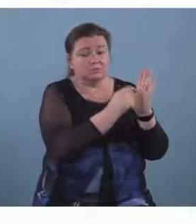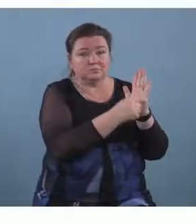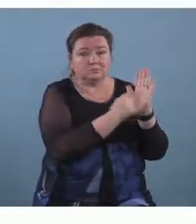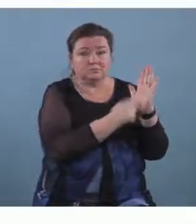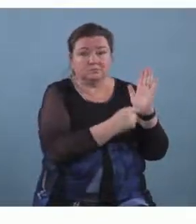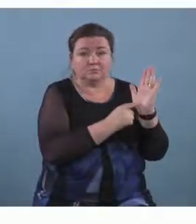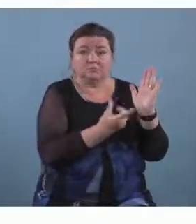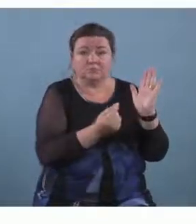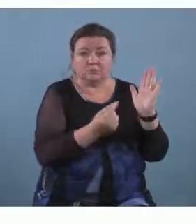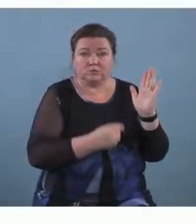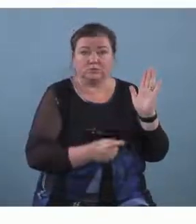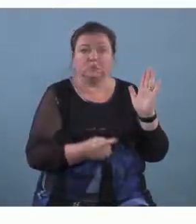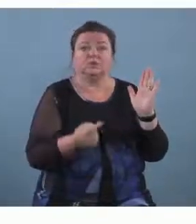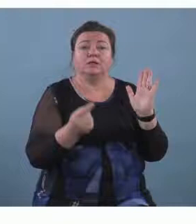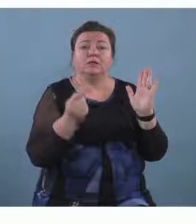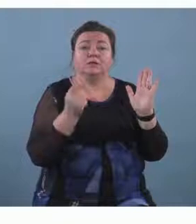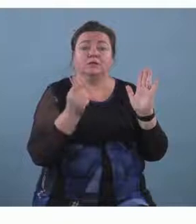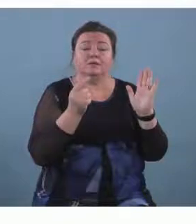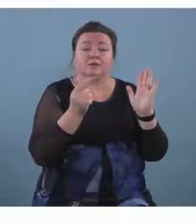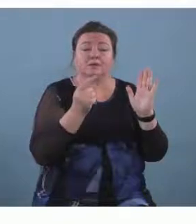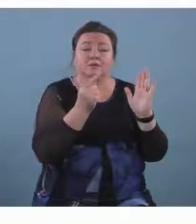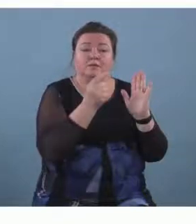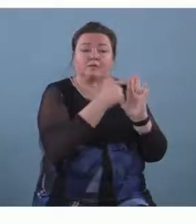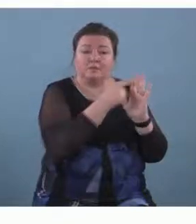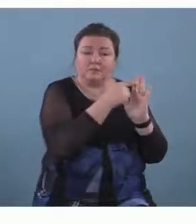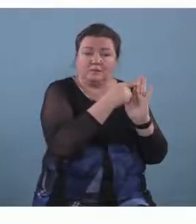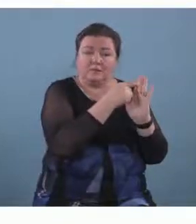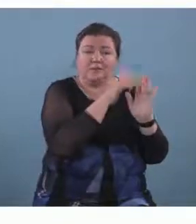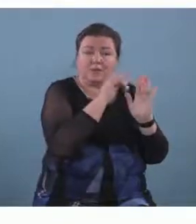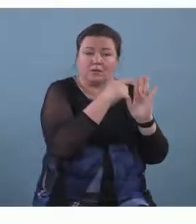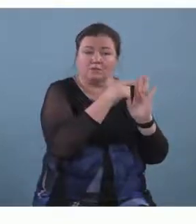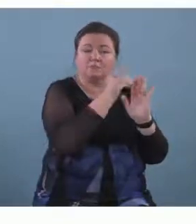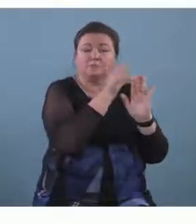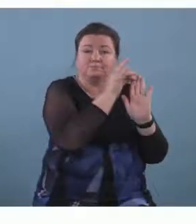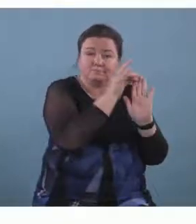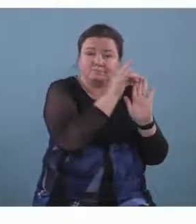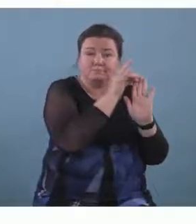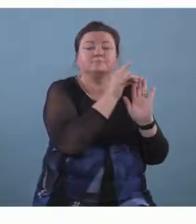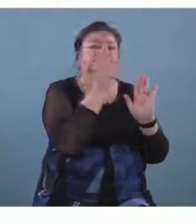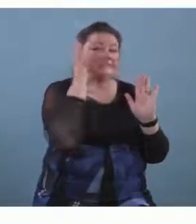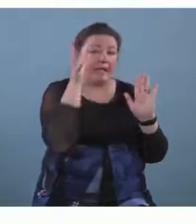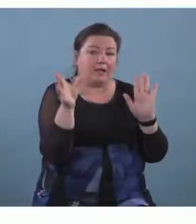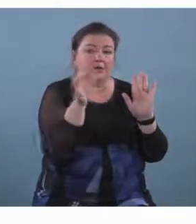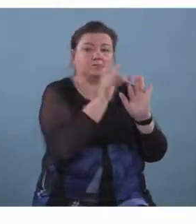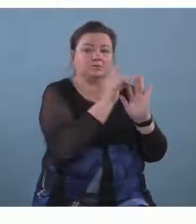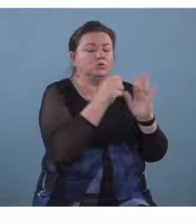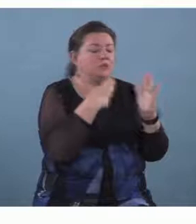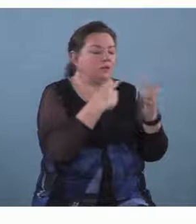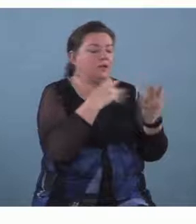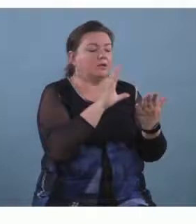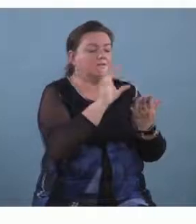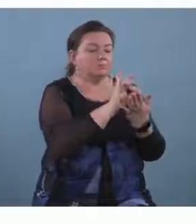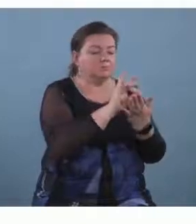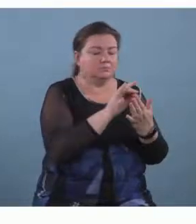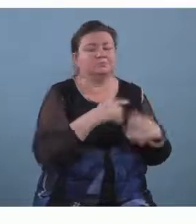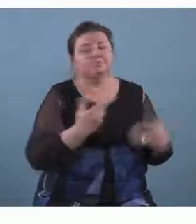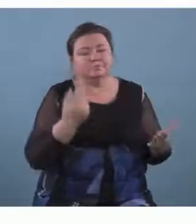need to do is to press on the box and the box will automatically record whatever sounds you want to record so